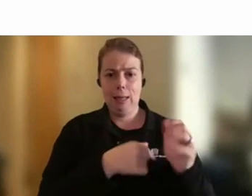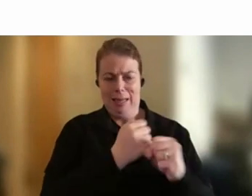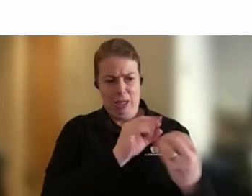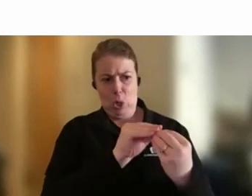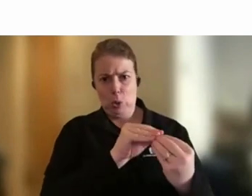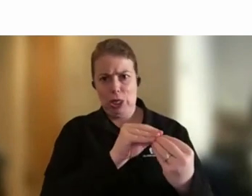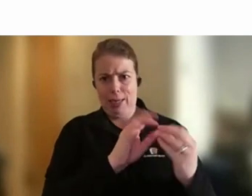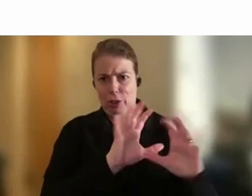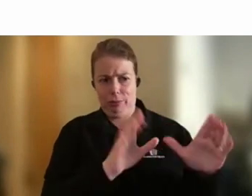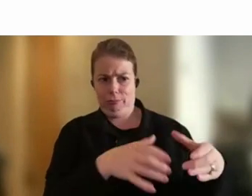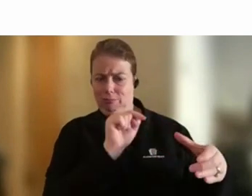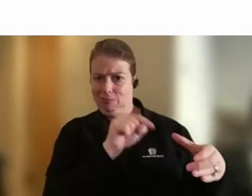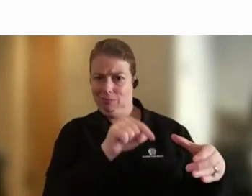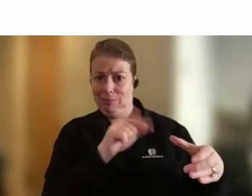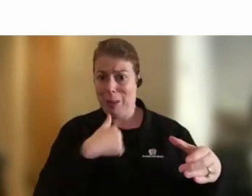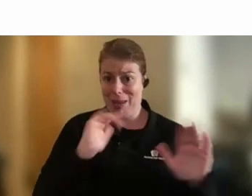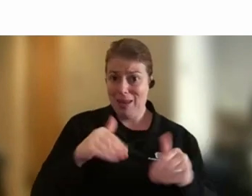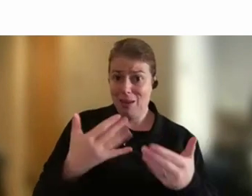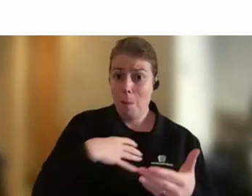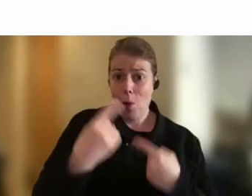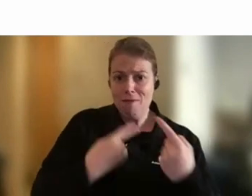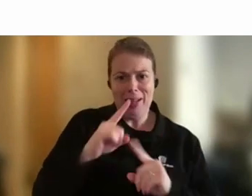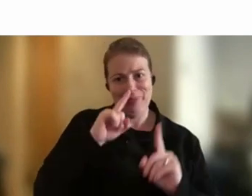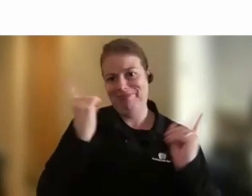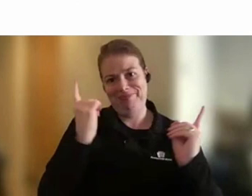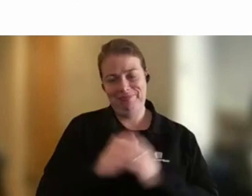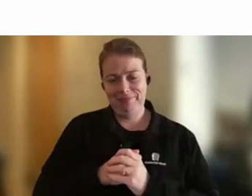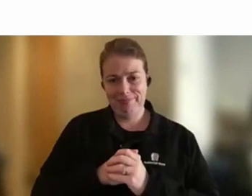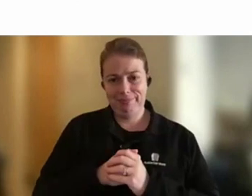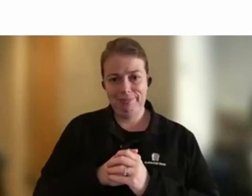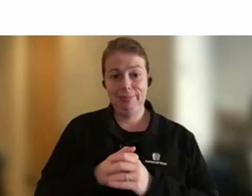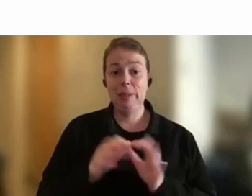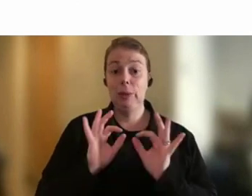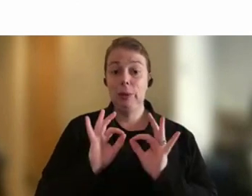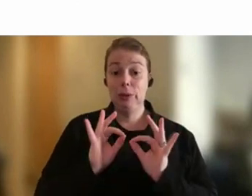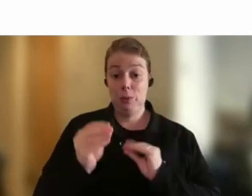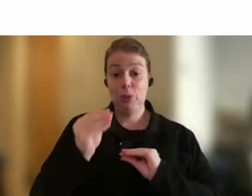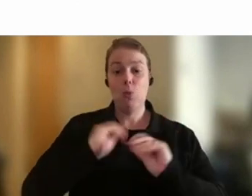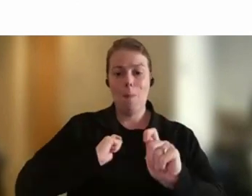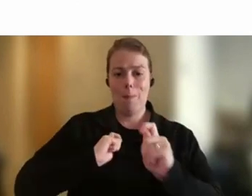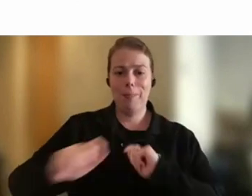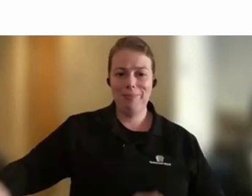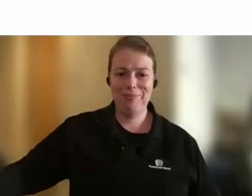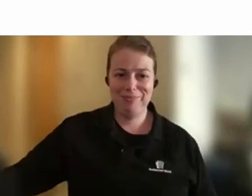can't provide sort of further detail at this stage. Okay. Thank you, Helen.